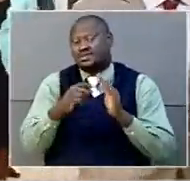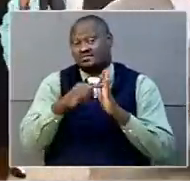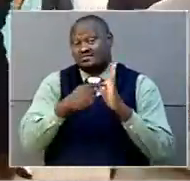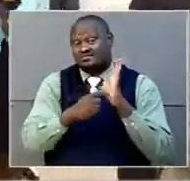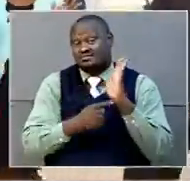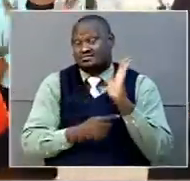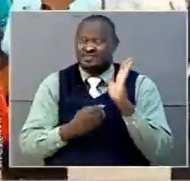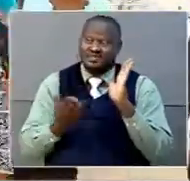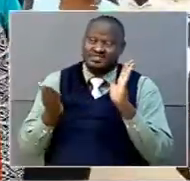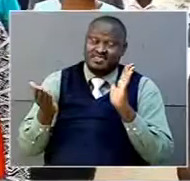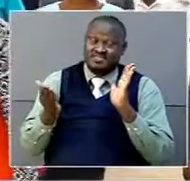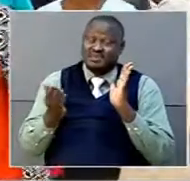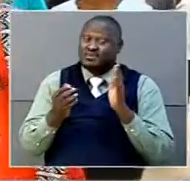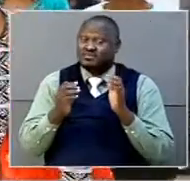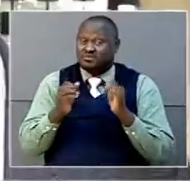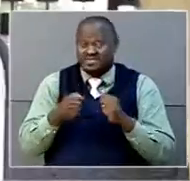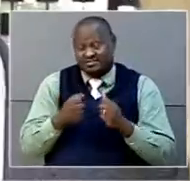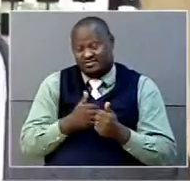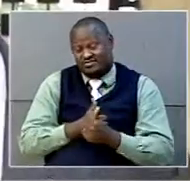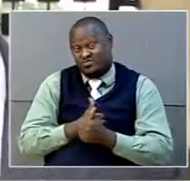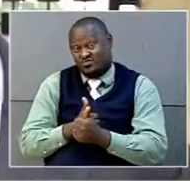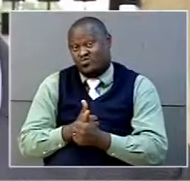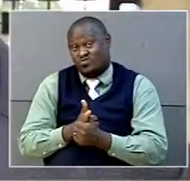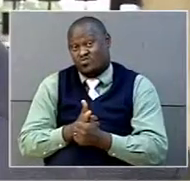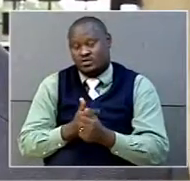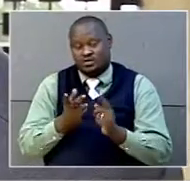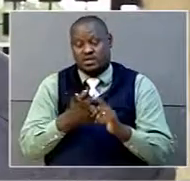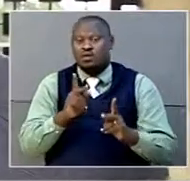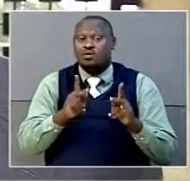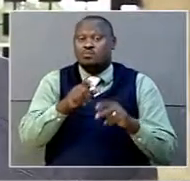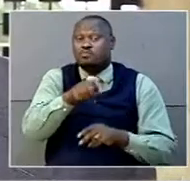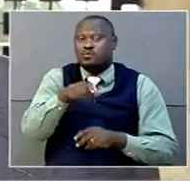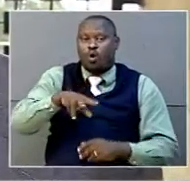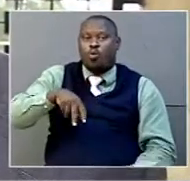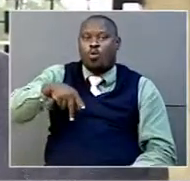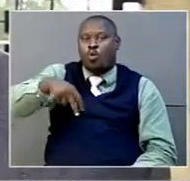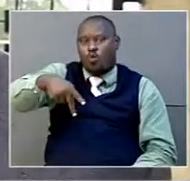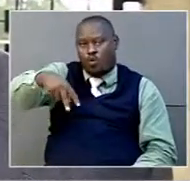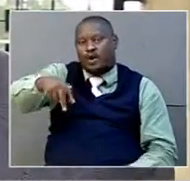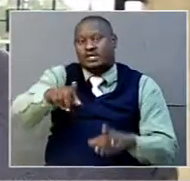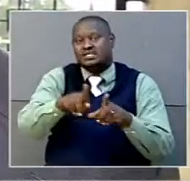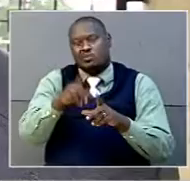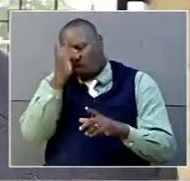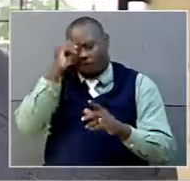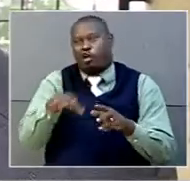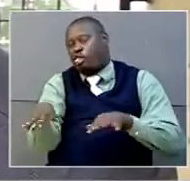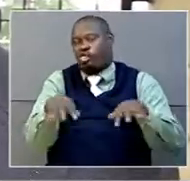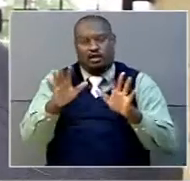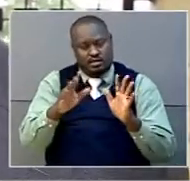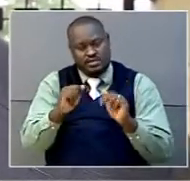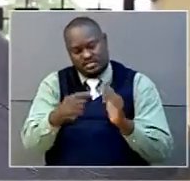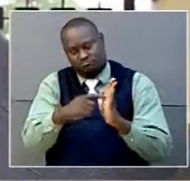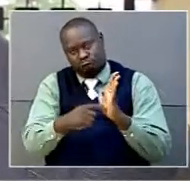that have been set in place. The pedestrians will also be expected to follow the procedures that been put in place.